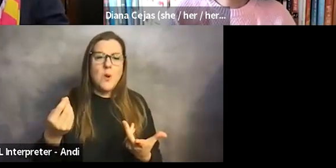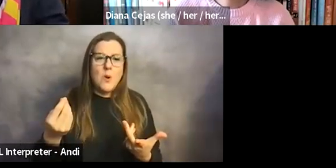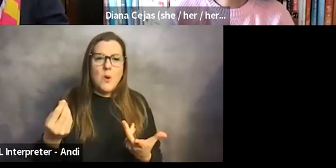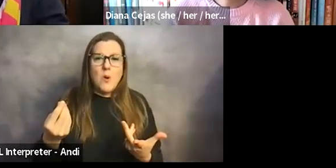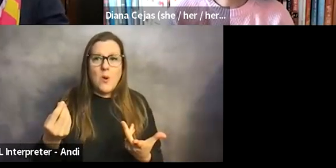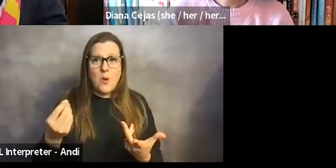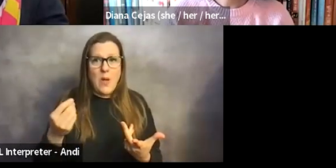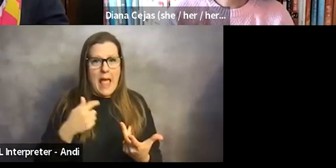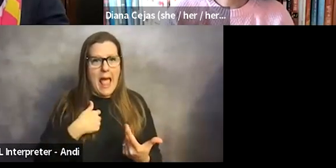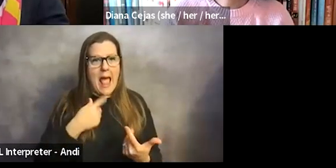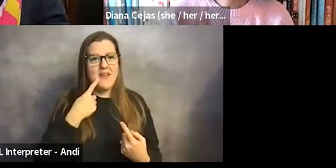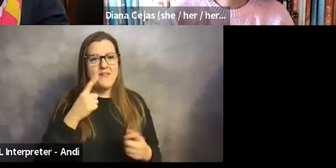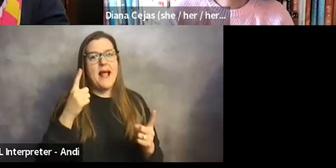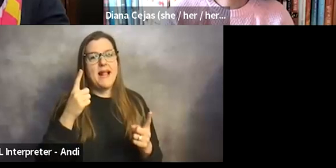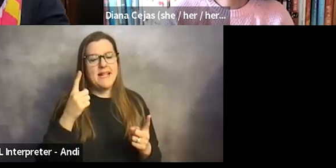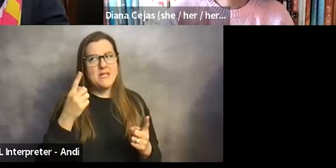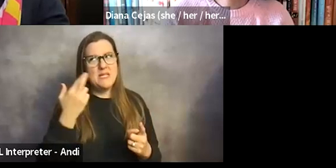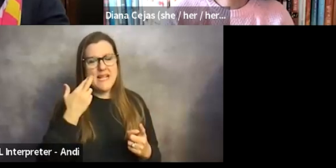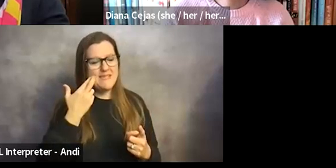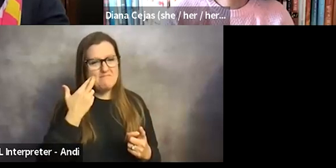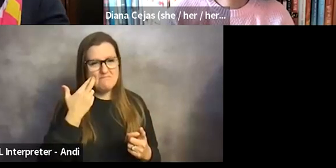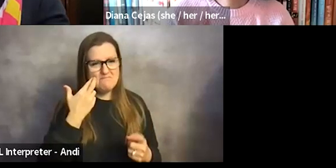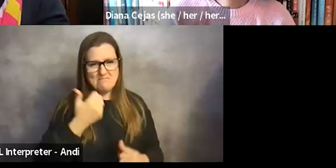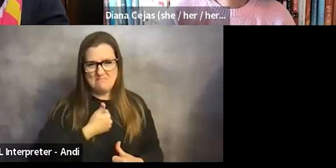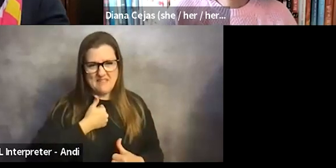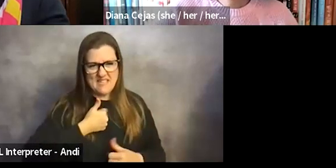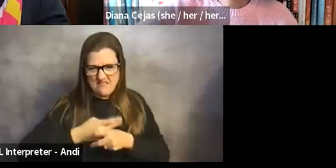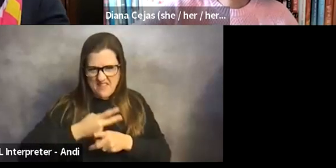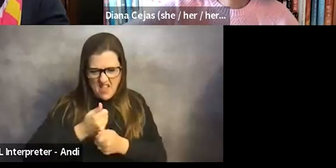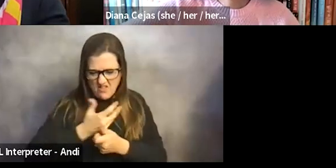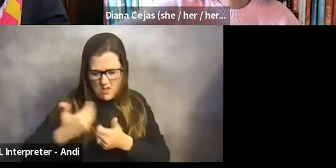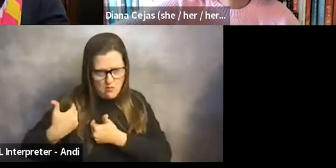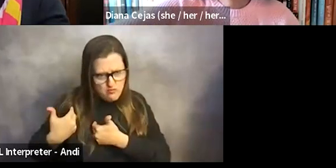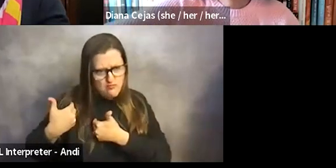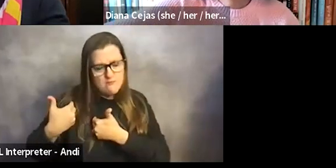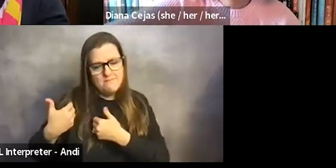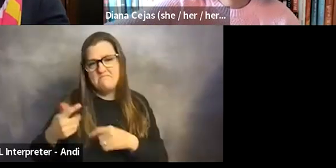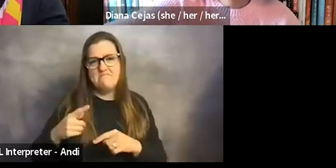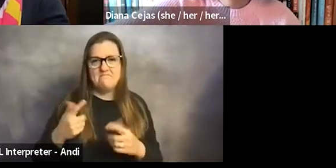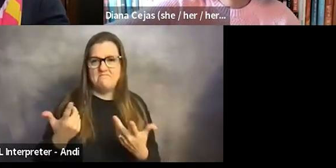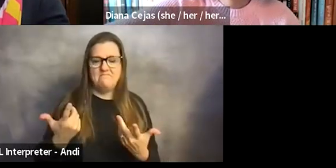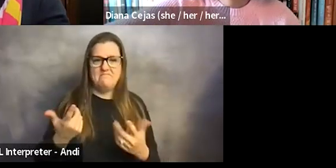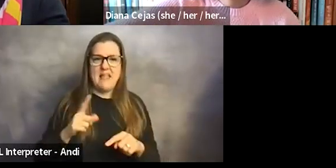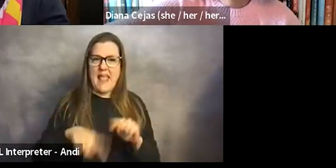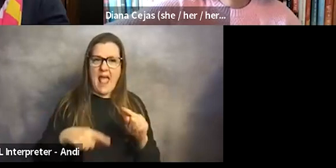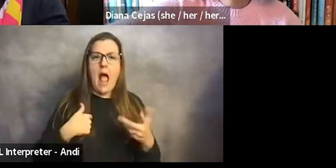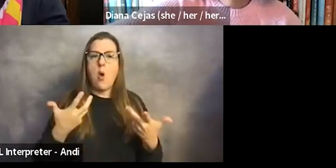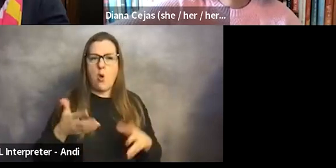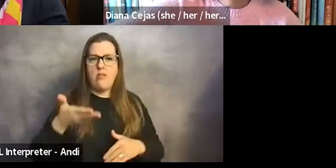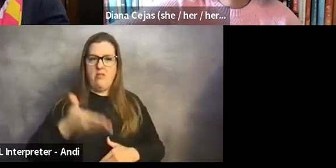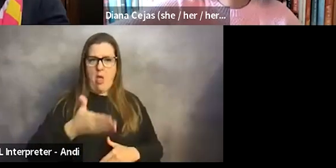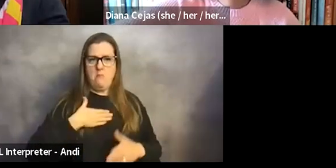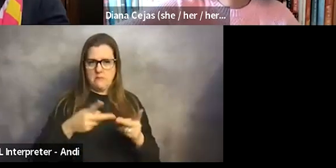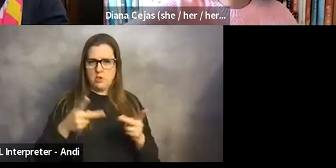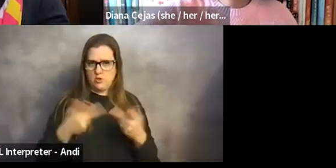did finally realize that I was already, you know, in my position at the